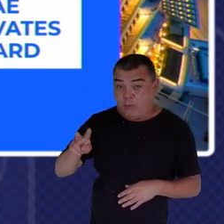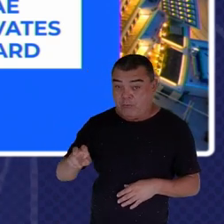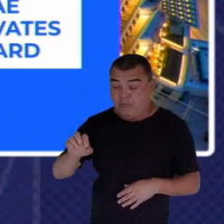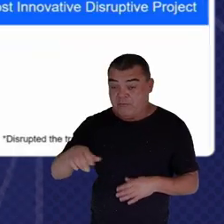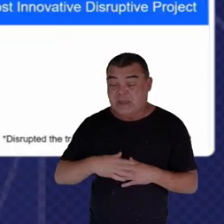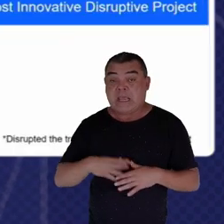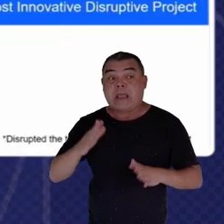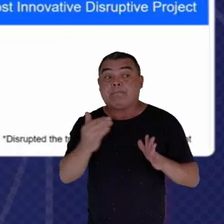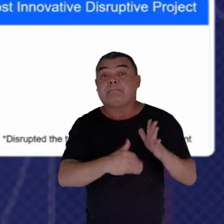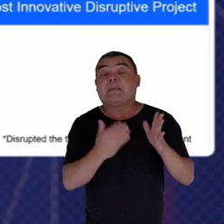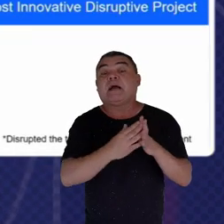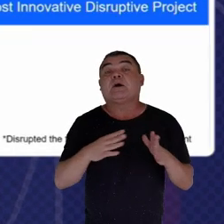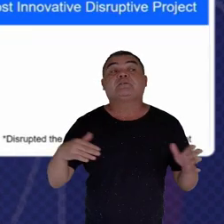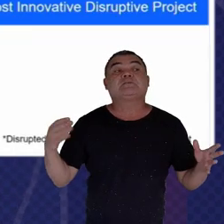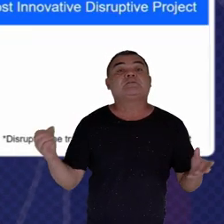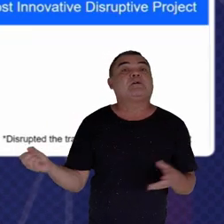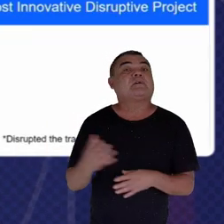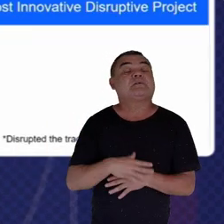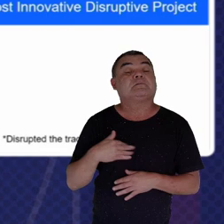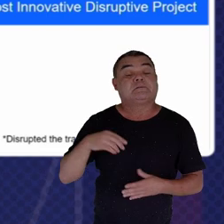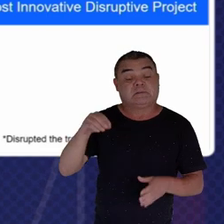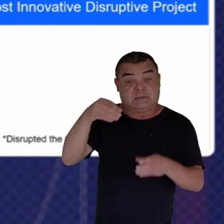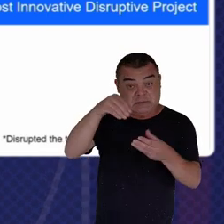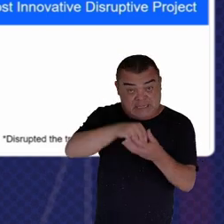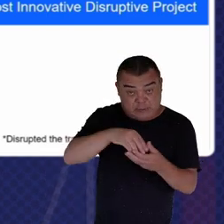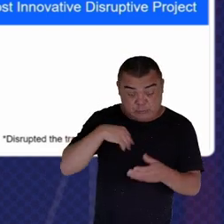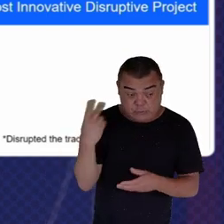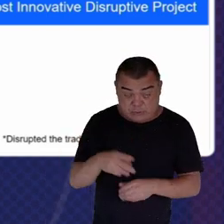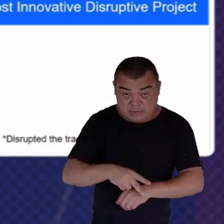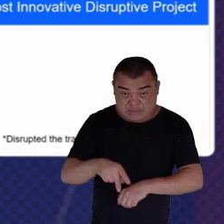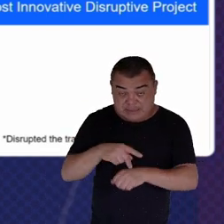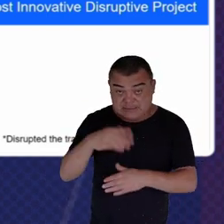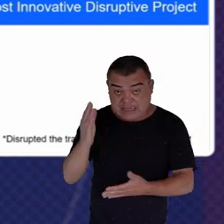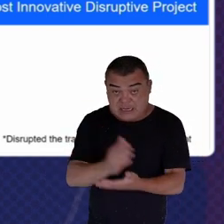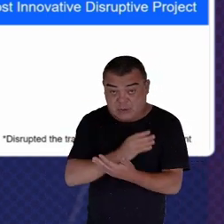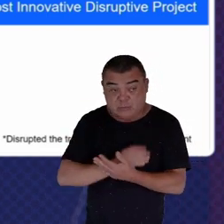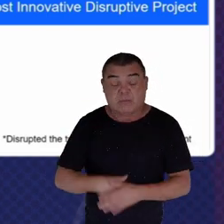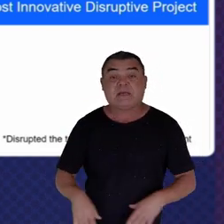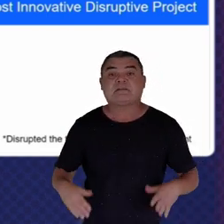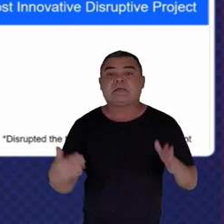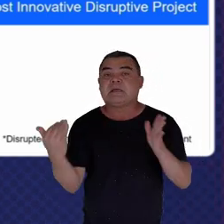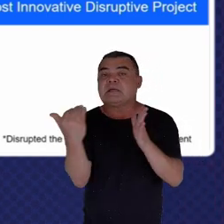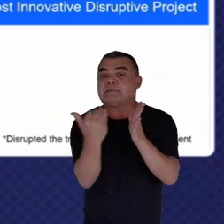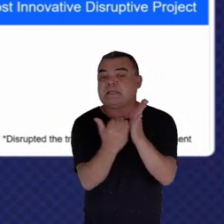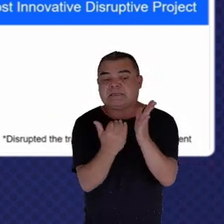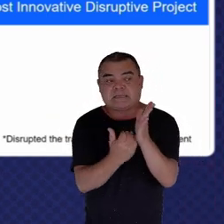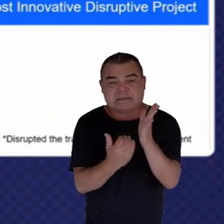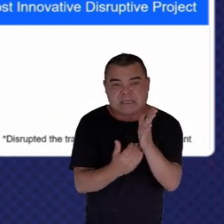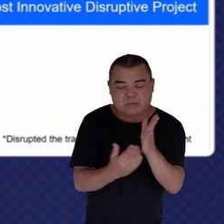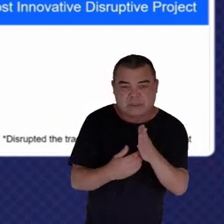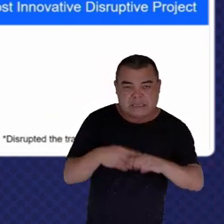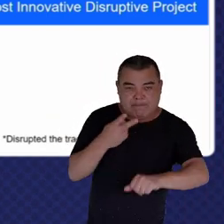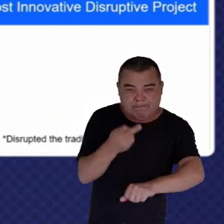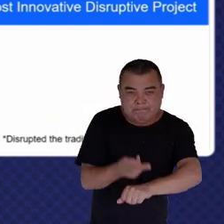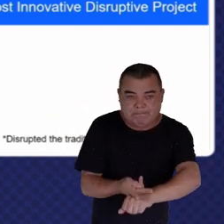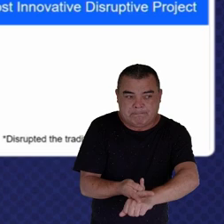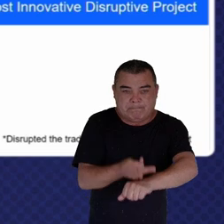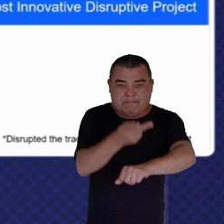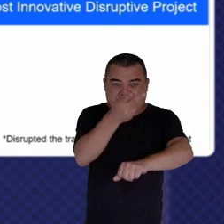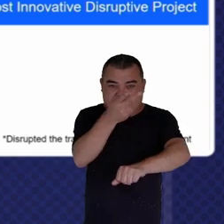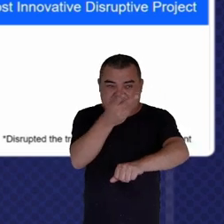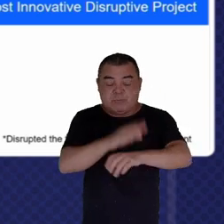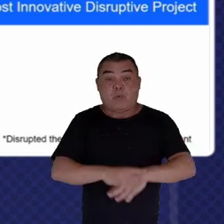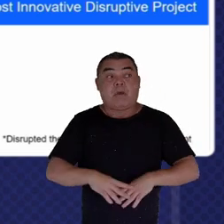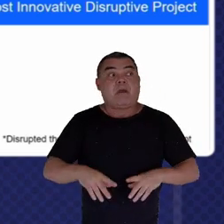country And these are some of the award categories Like the most innovative use of resources The most innovative digital